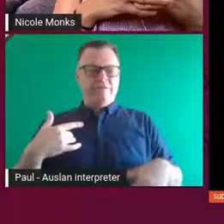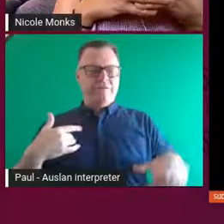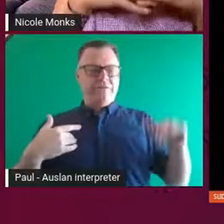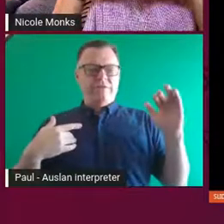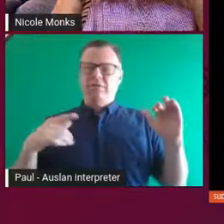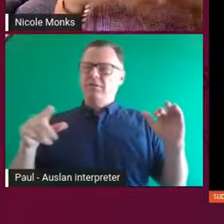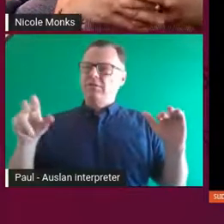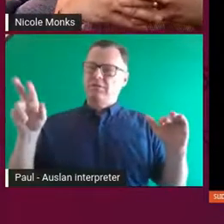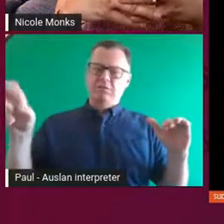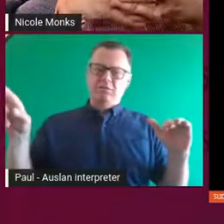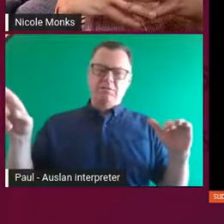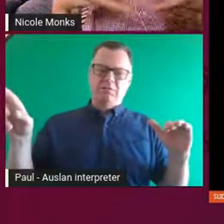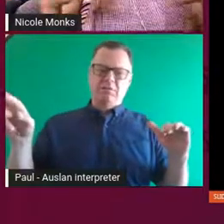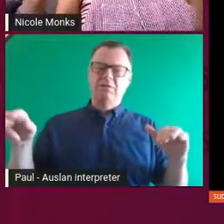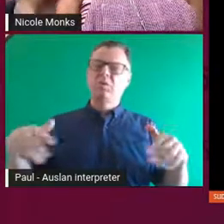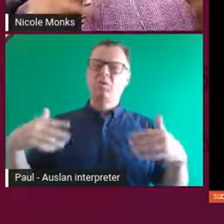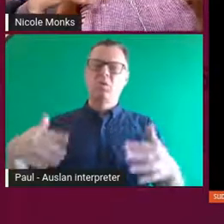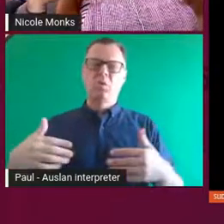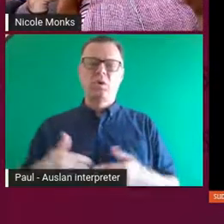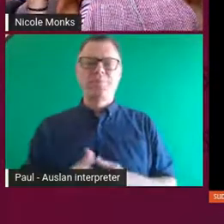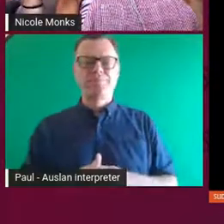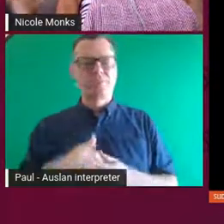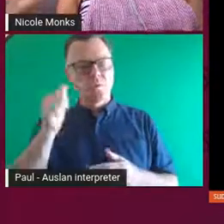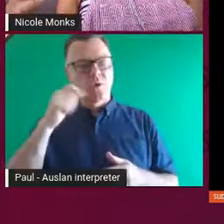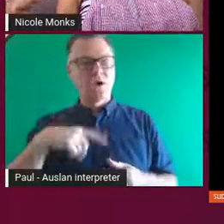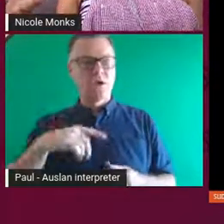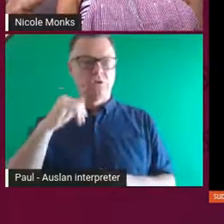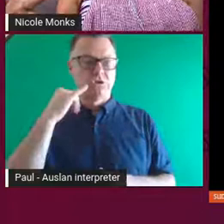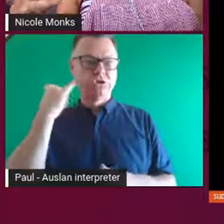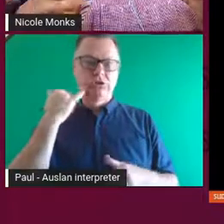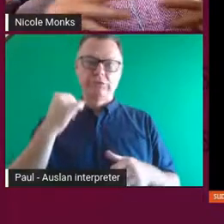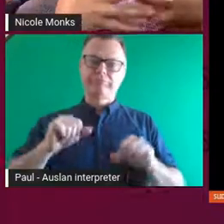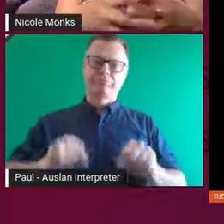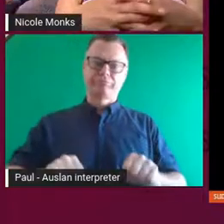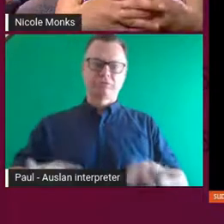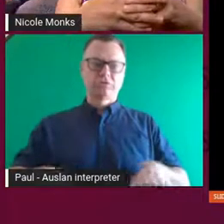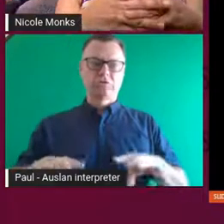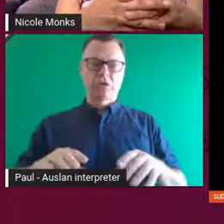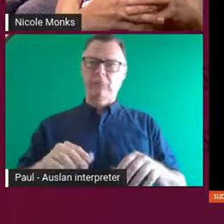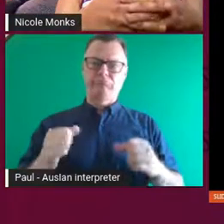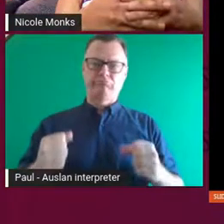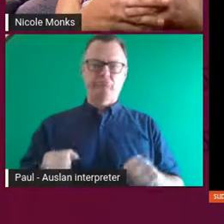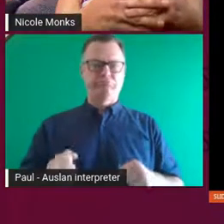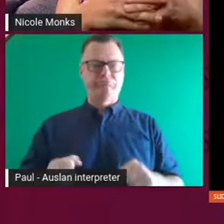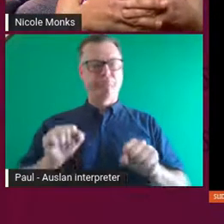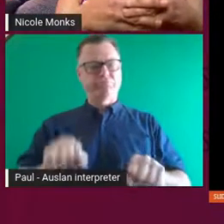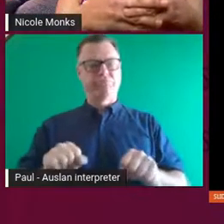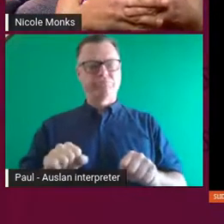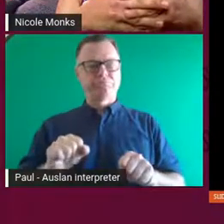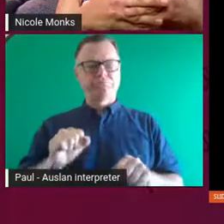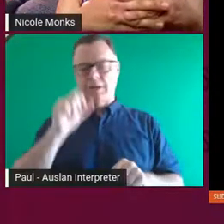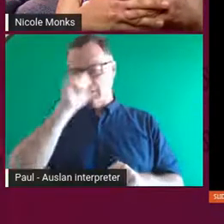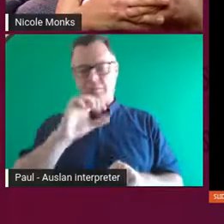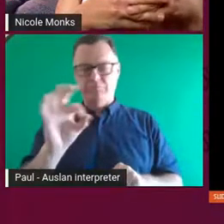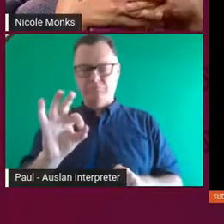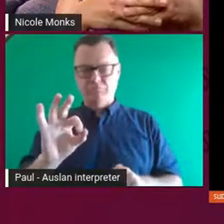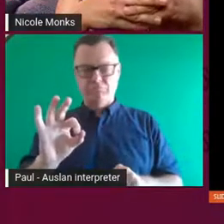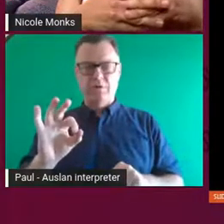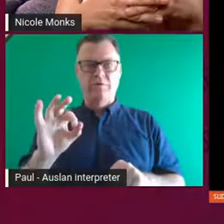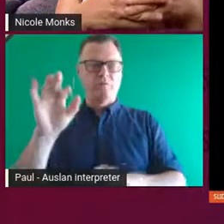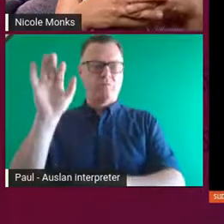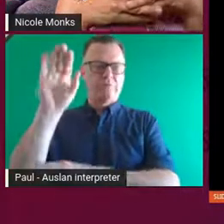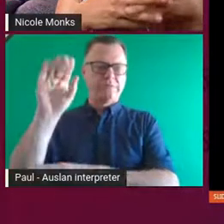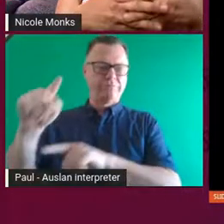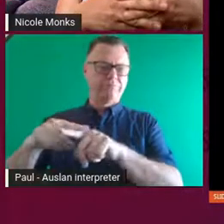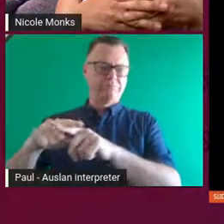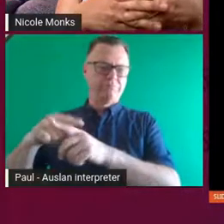introduced kind of species of the sheep coming here. But then at the same time, while I was on country, we also came